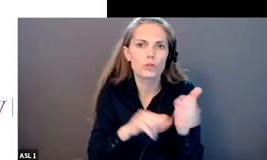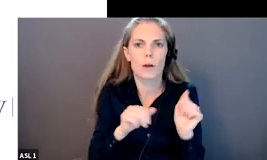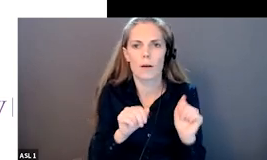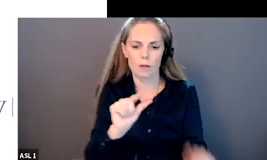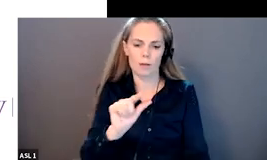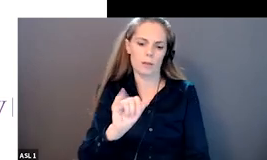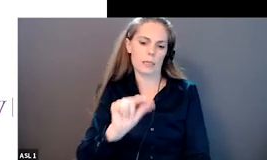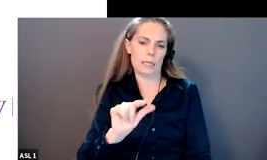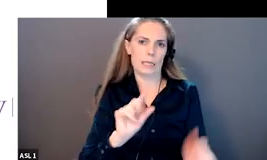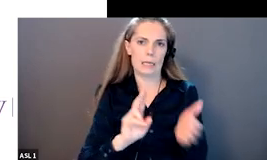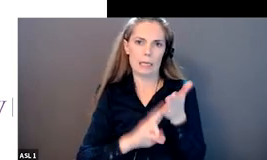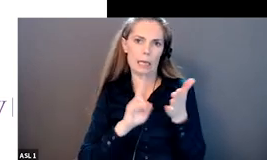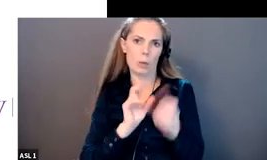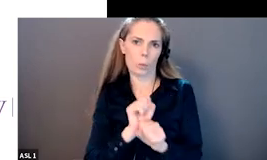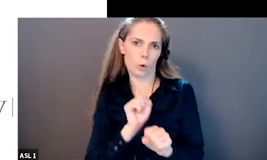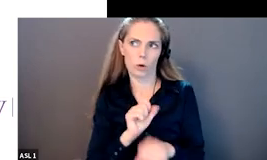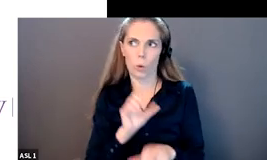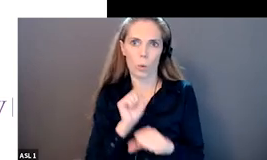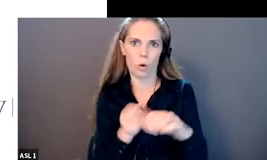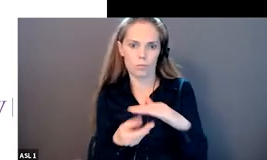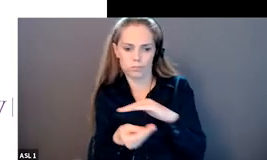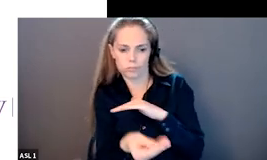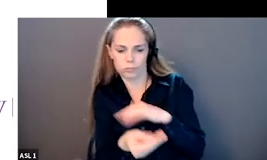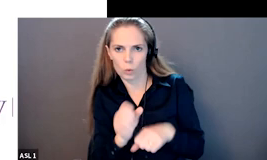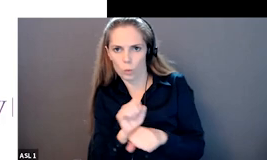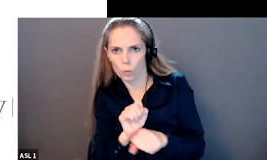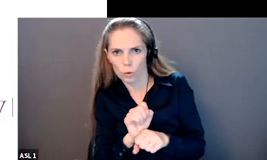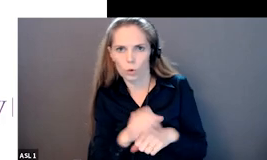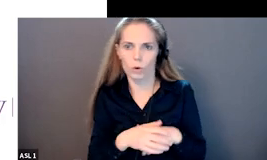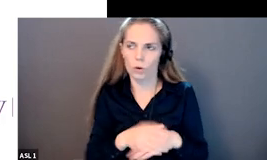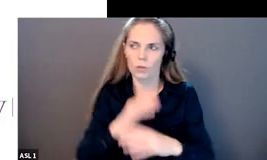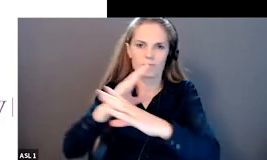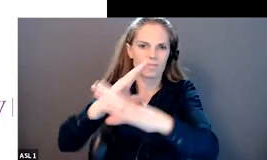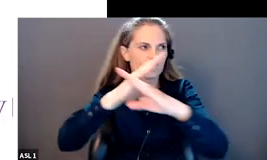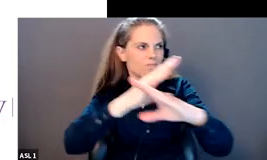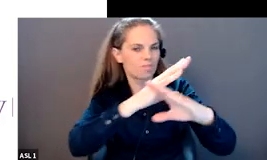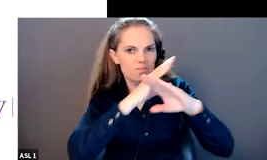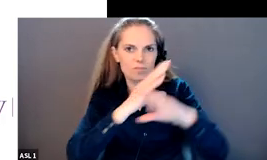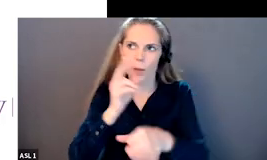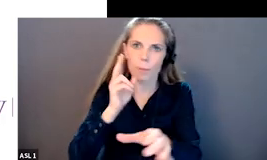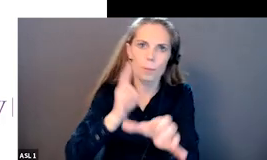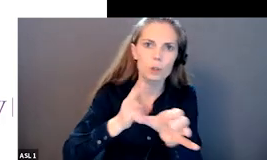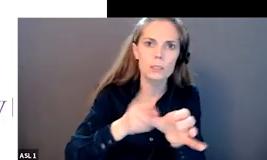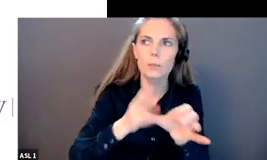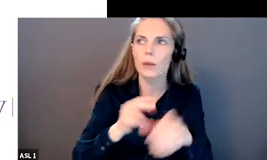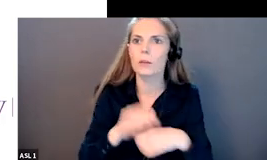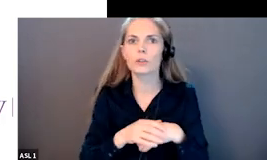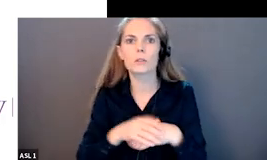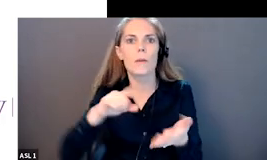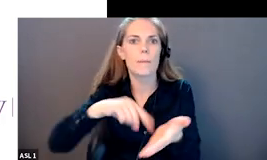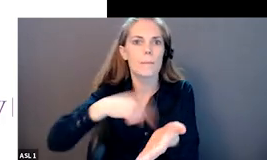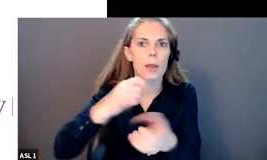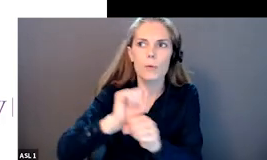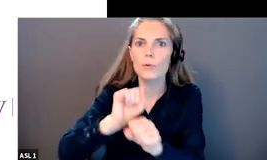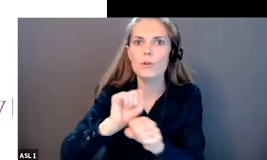face additional barriers to participation and paid work as a result we often rely on income